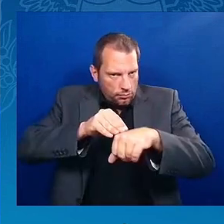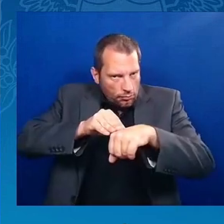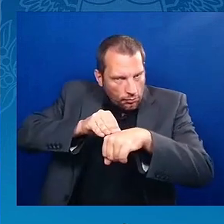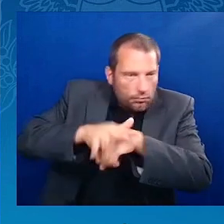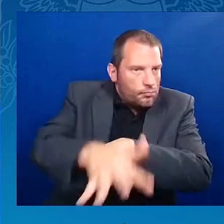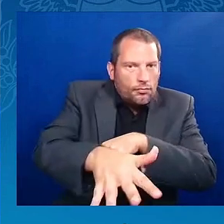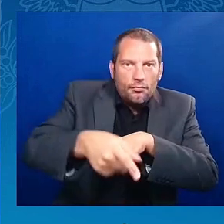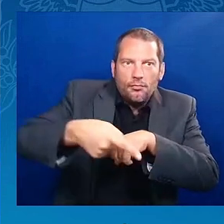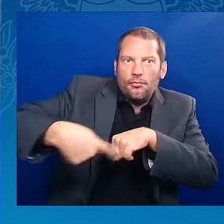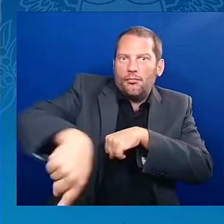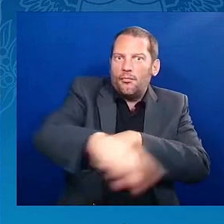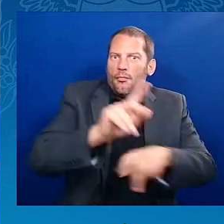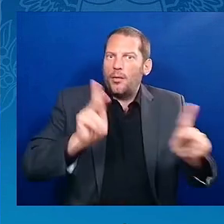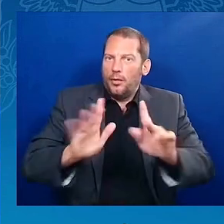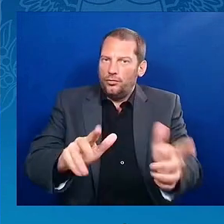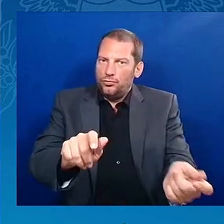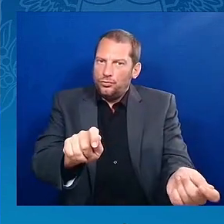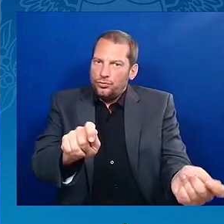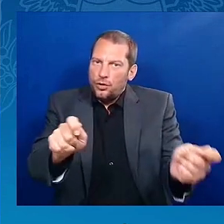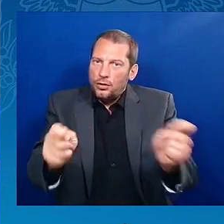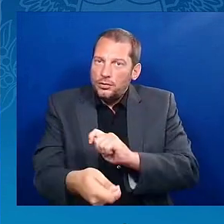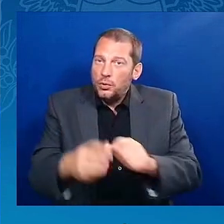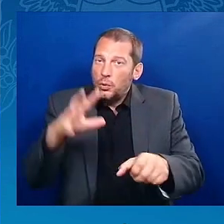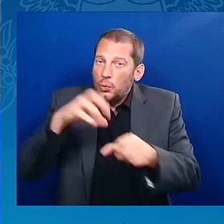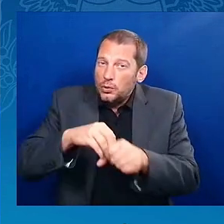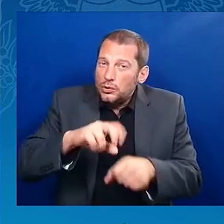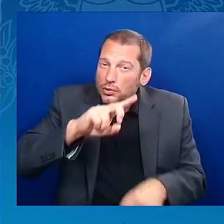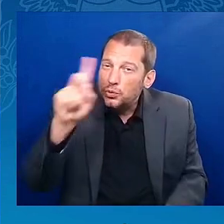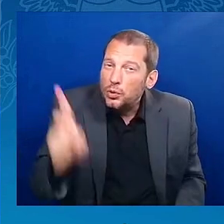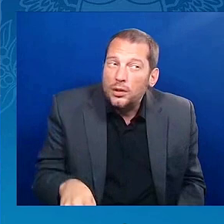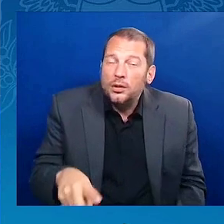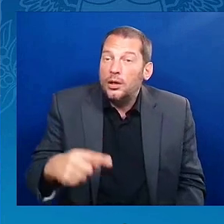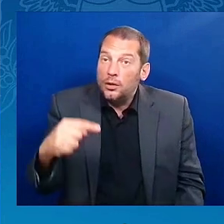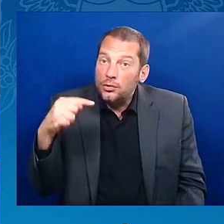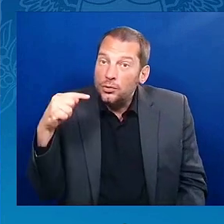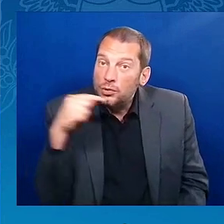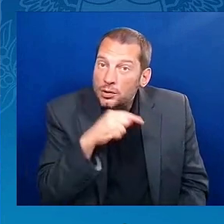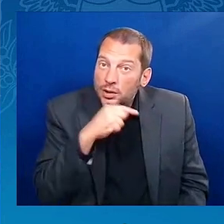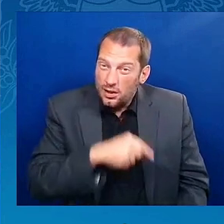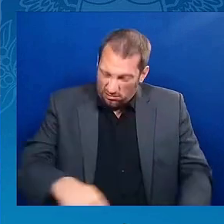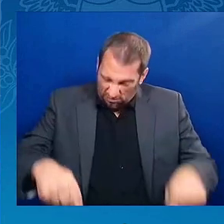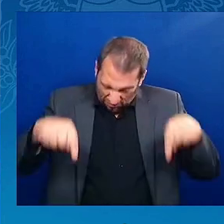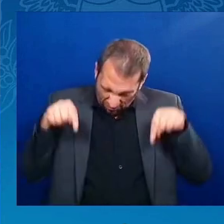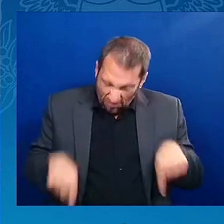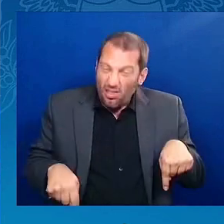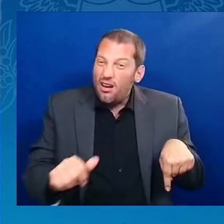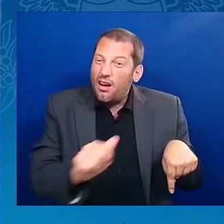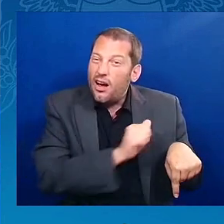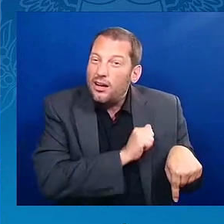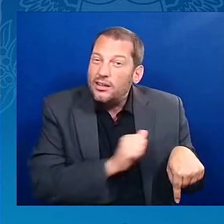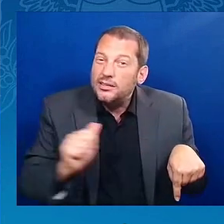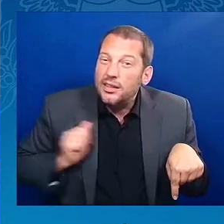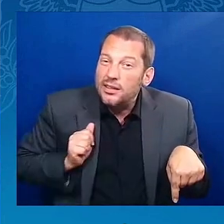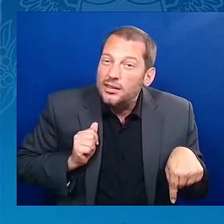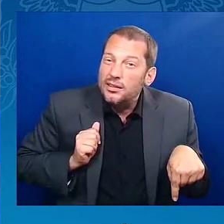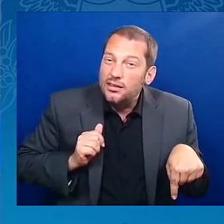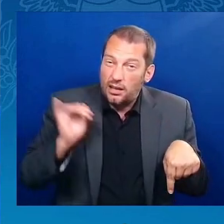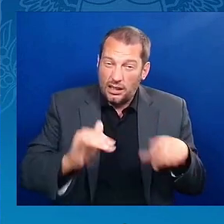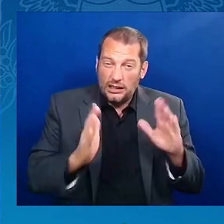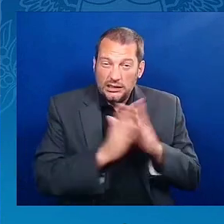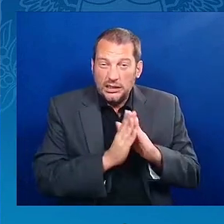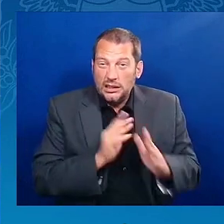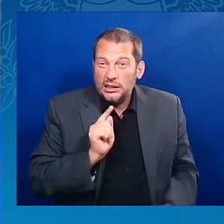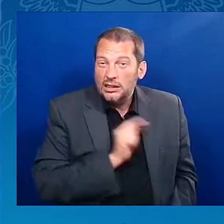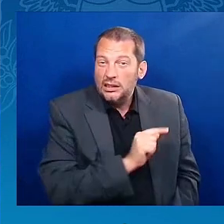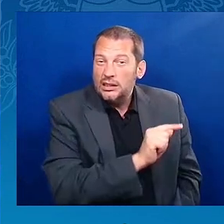Atlanta, and in all those cities, the 100 has shown up. And now it is my honor to introduce